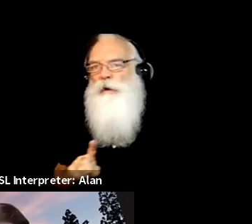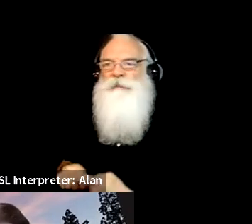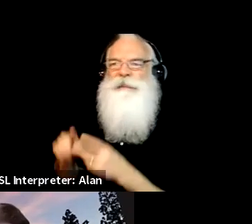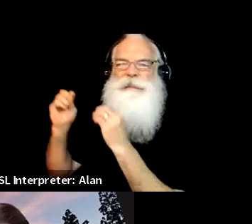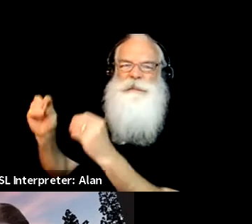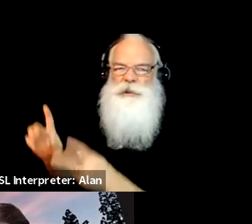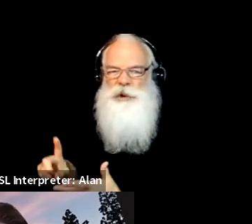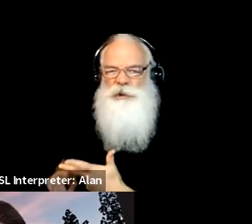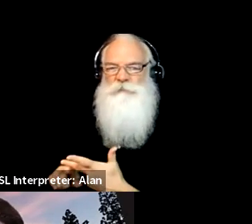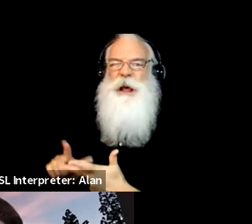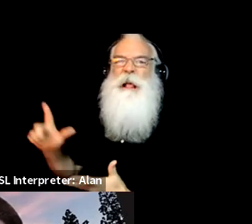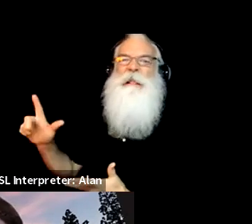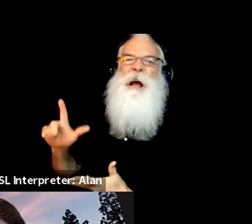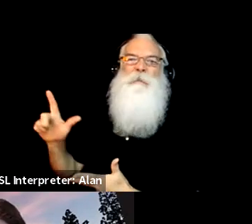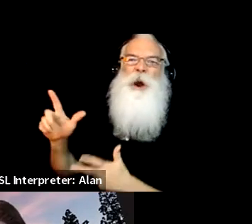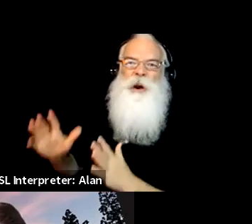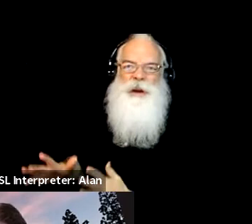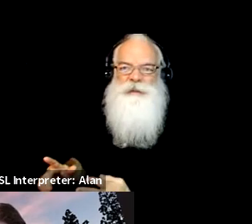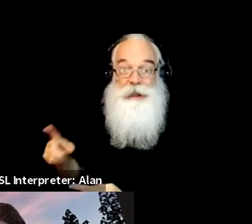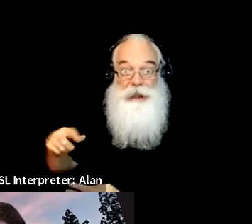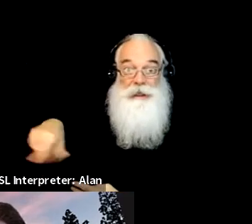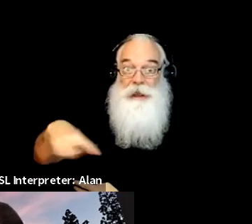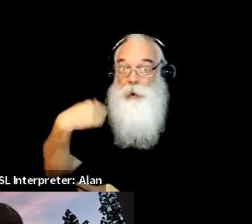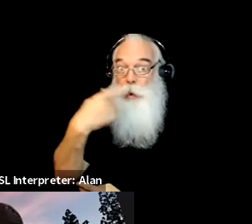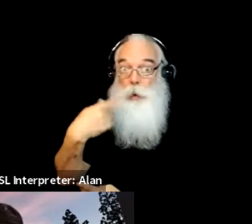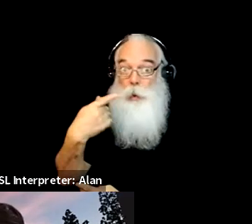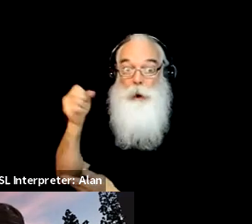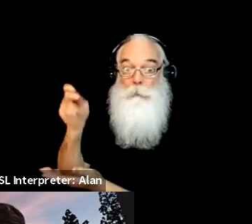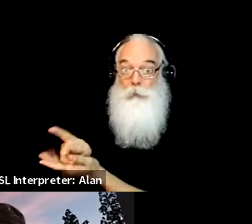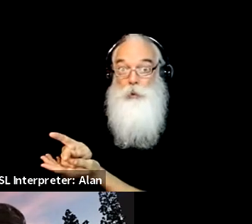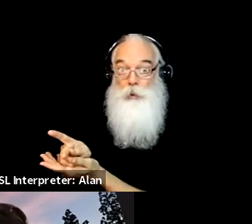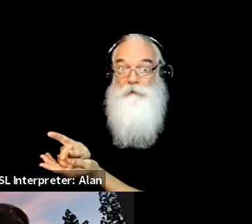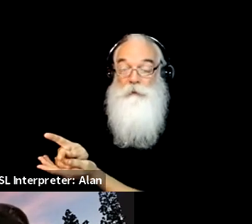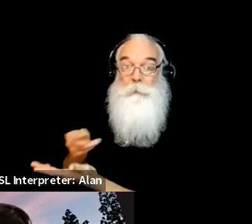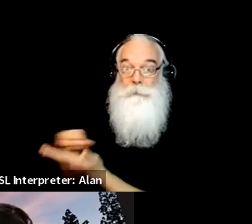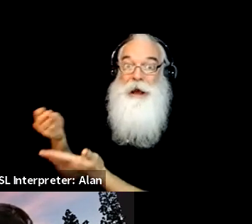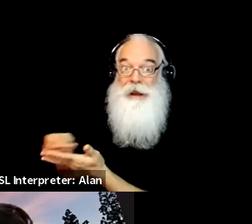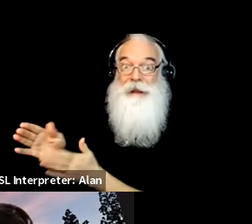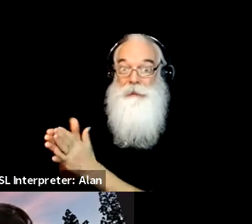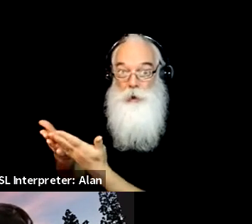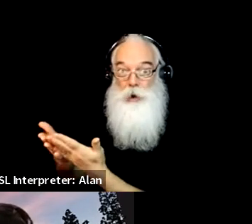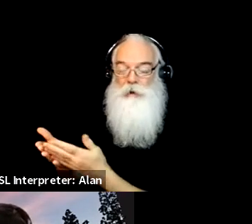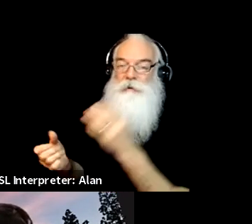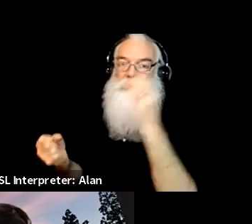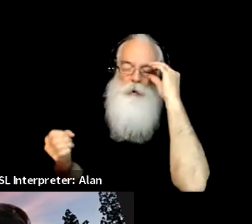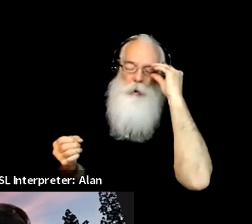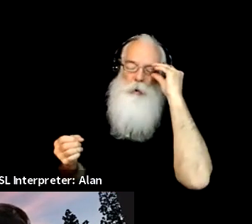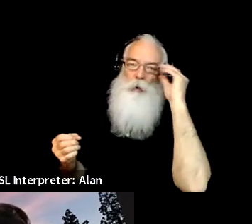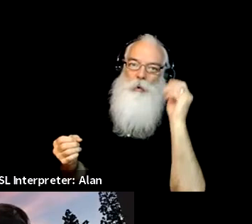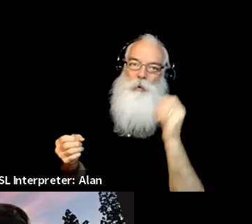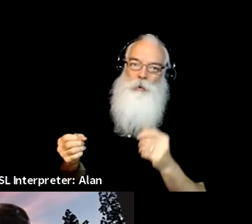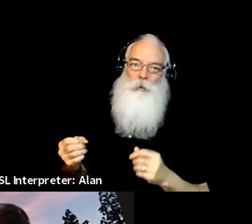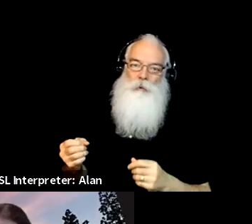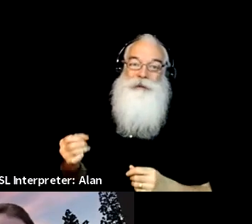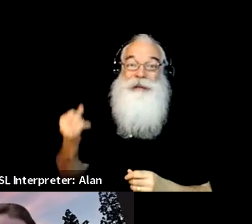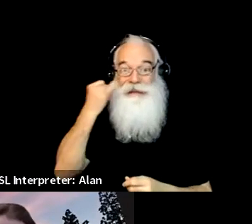And so you, you get into K 12 schools when there are librarians and teachers who